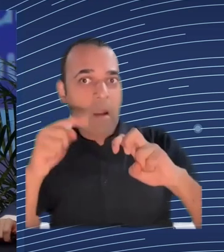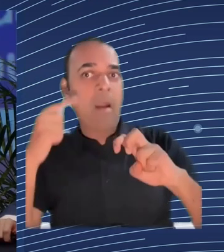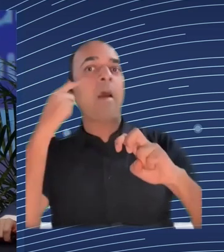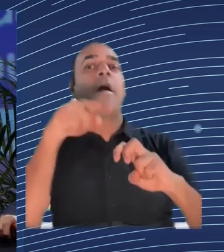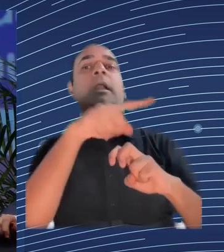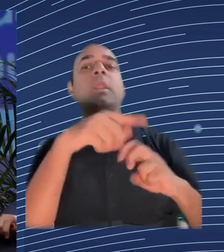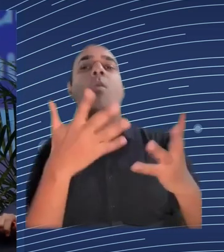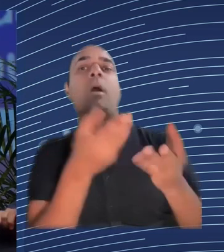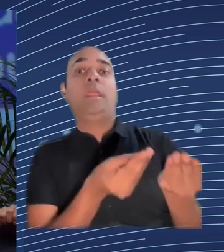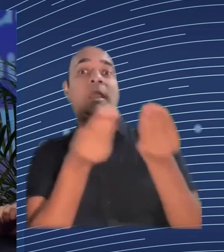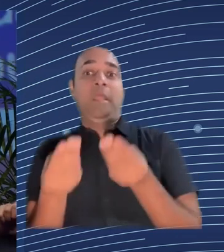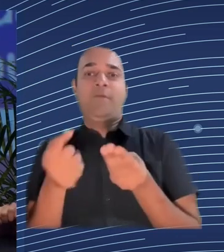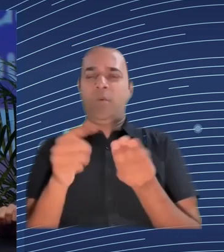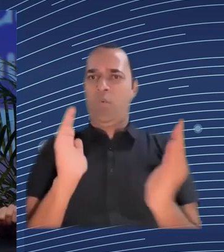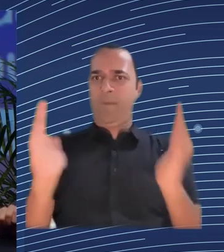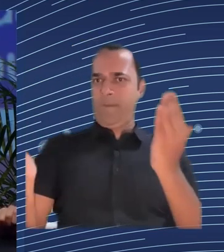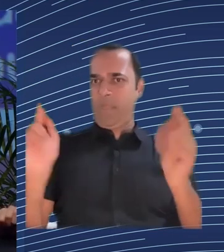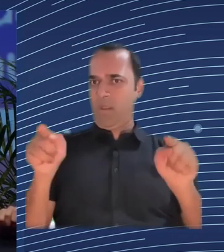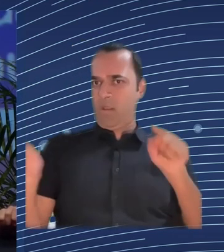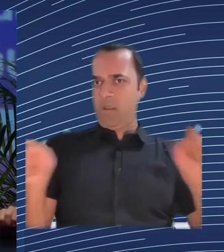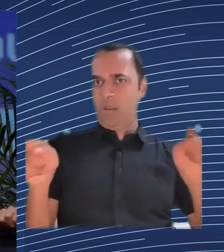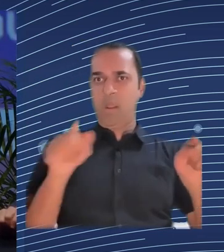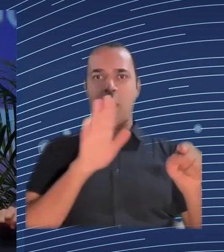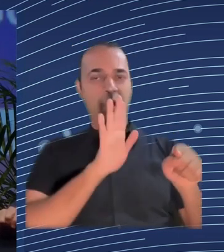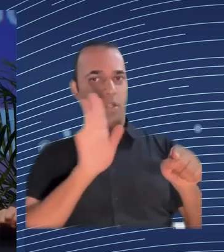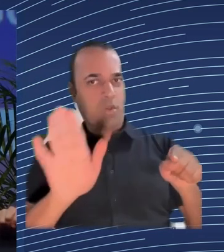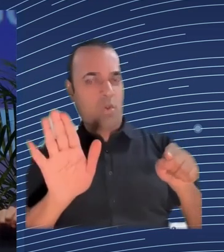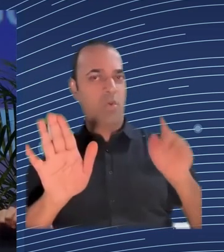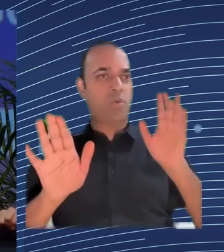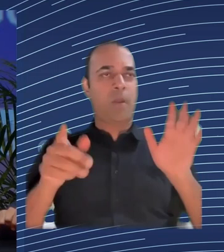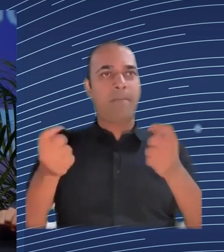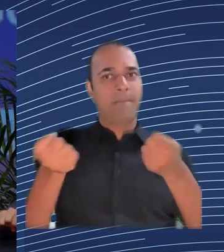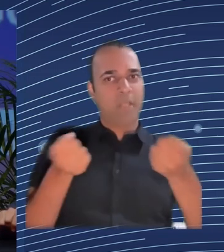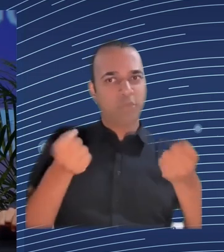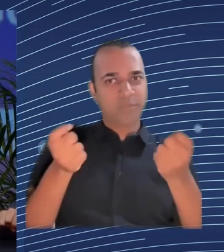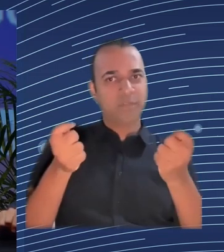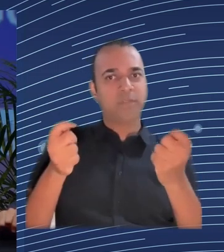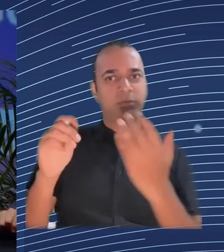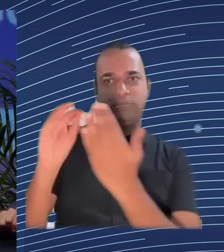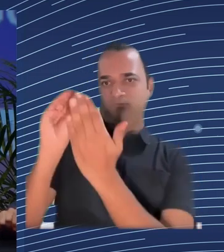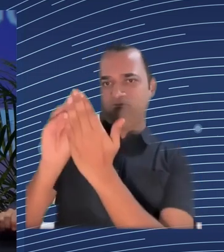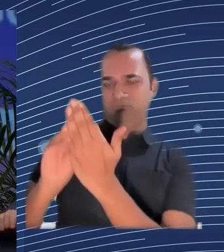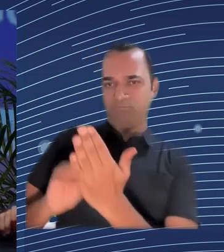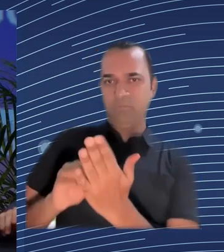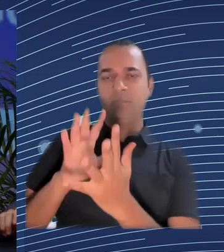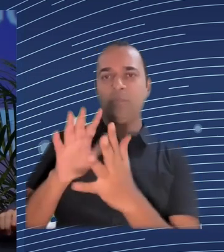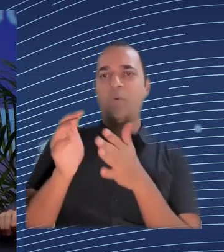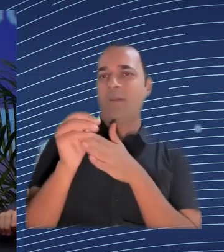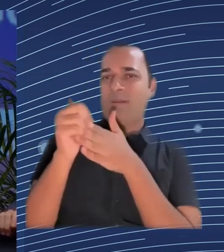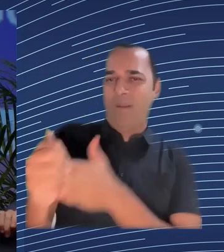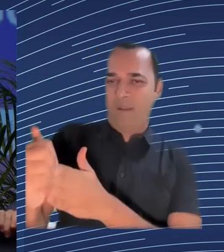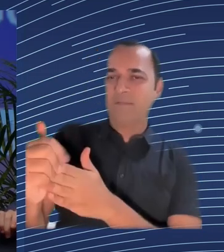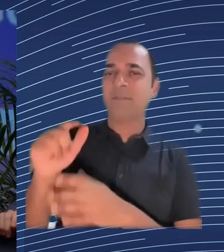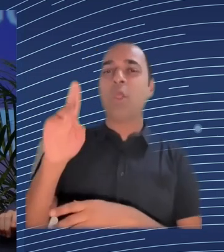discussed in court I worked 91 hours and I did 2.9 jobs per hour but what Uber wanted to do was present